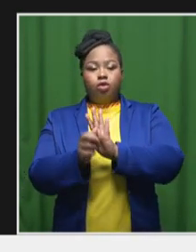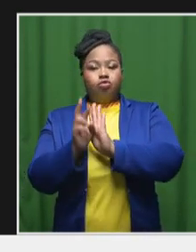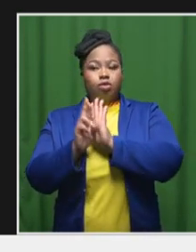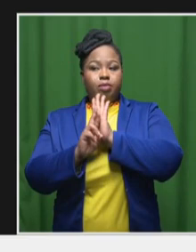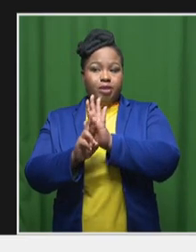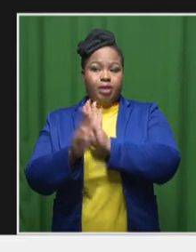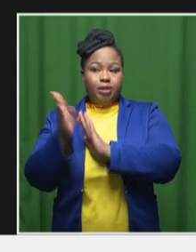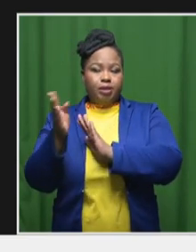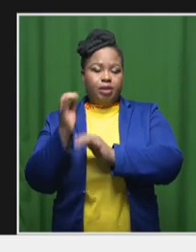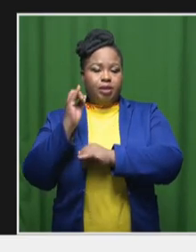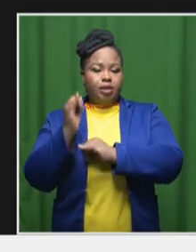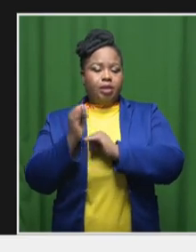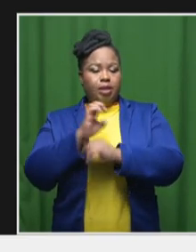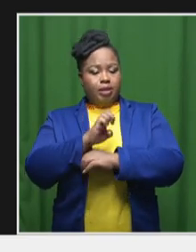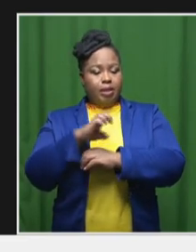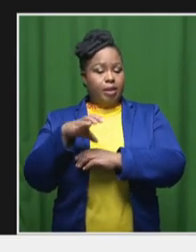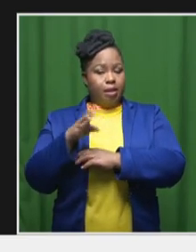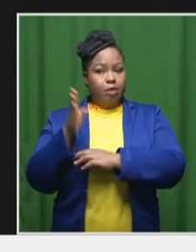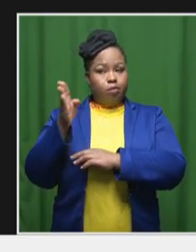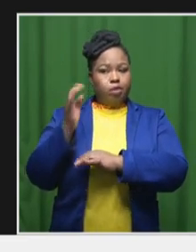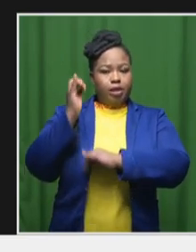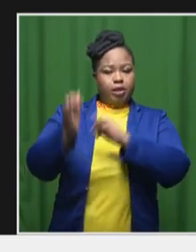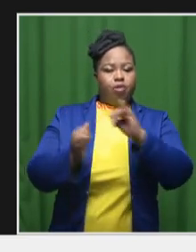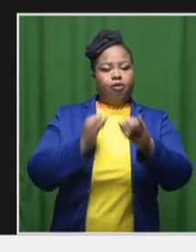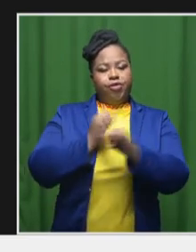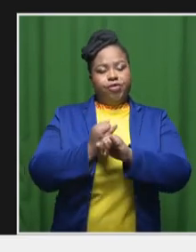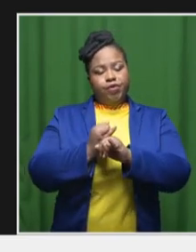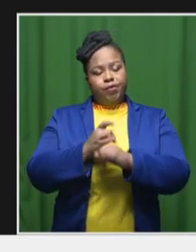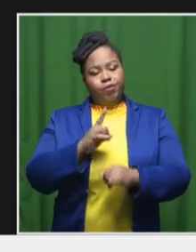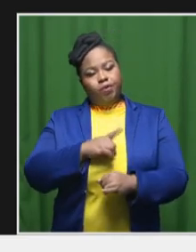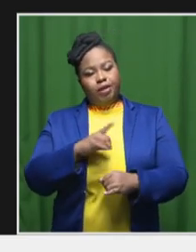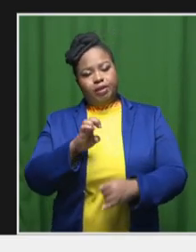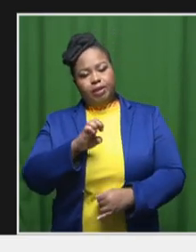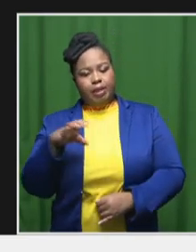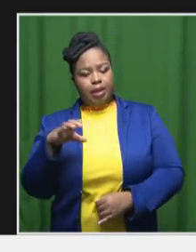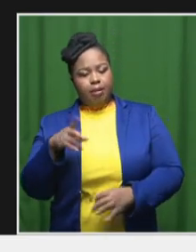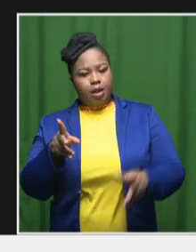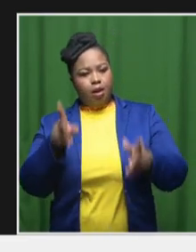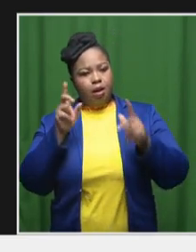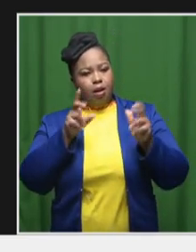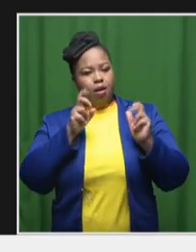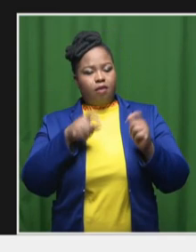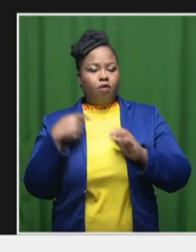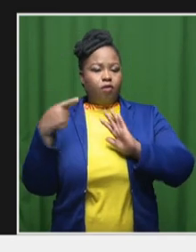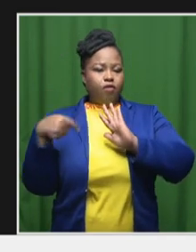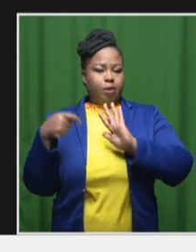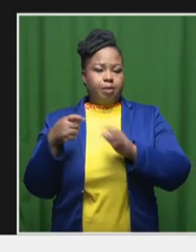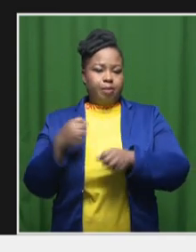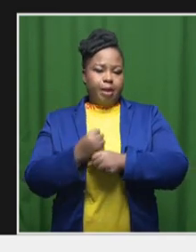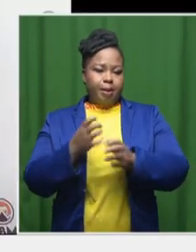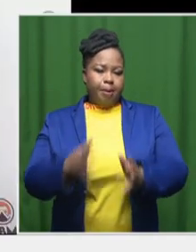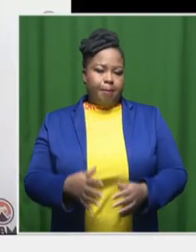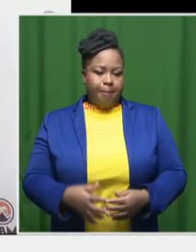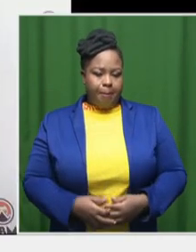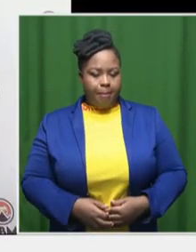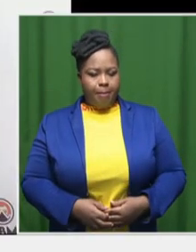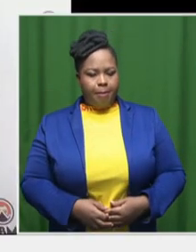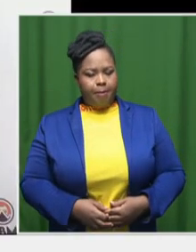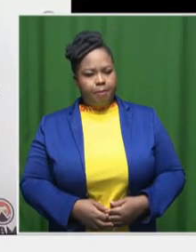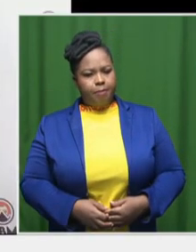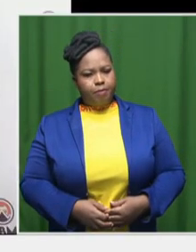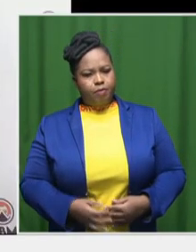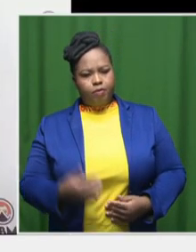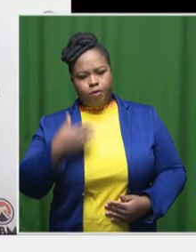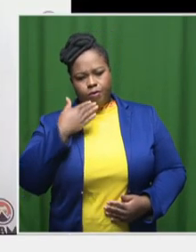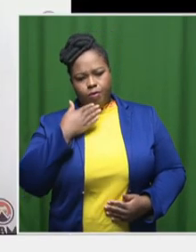our value proposition that Eastern Cape is the most attractive destination for filmmaking. So who are some of the notable guests